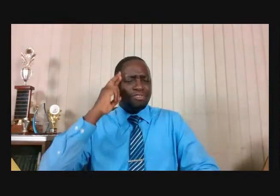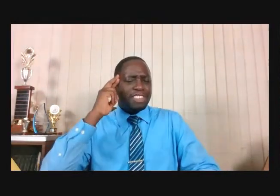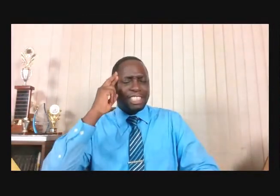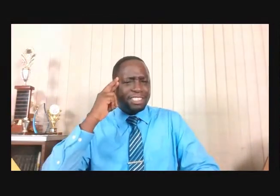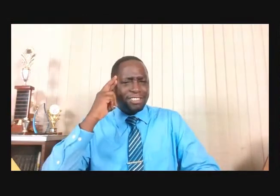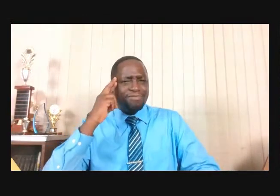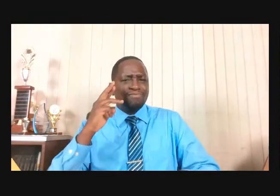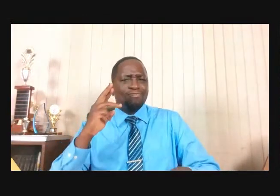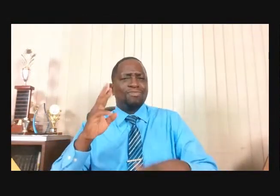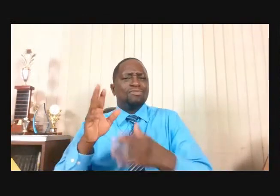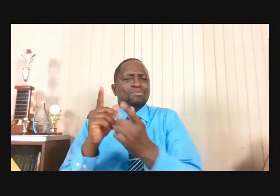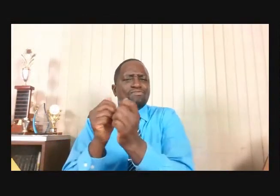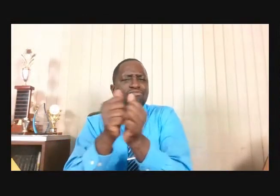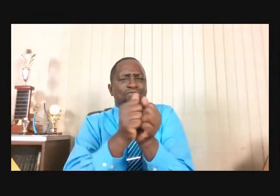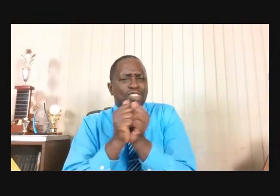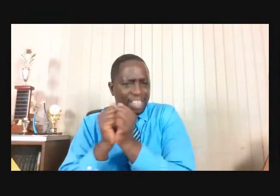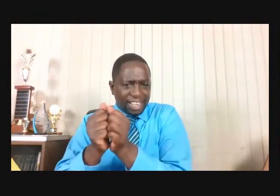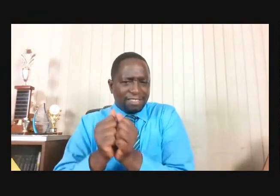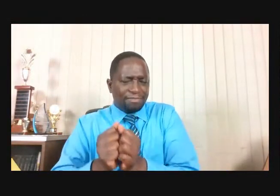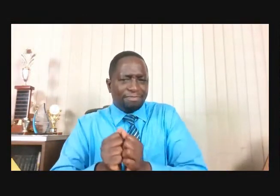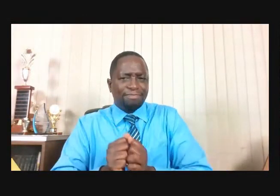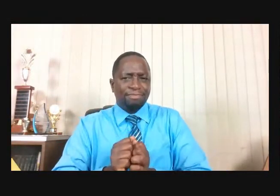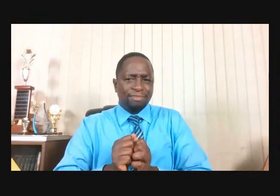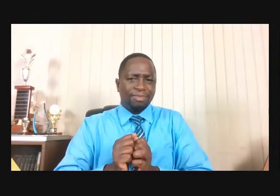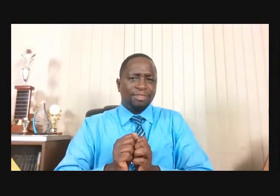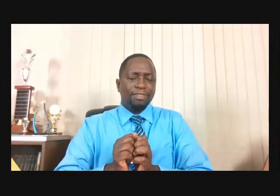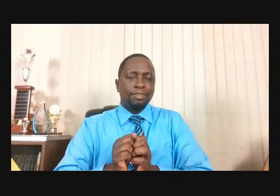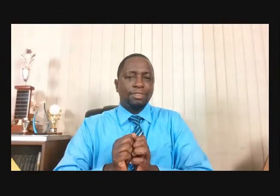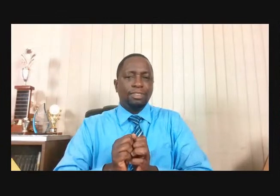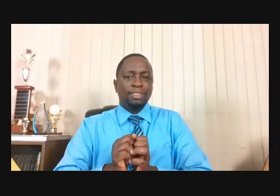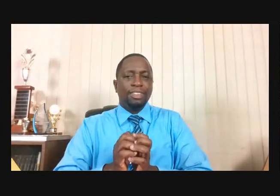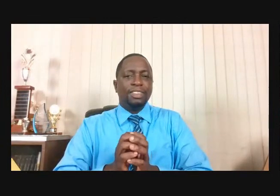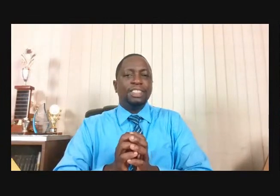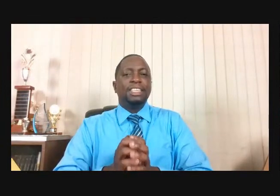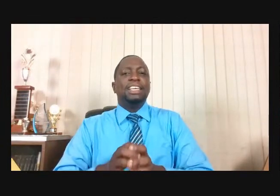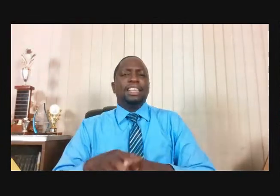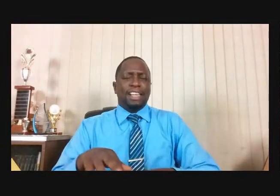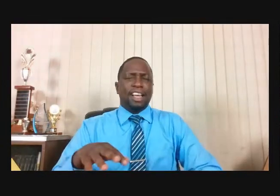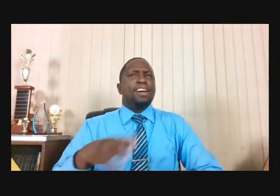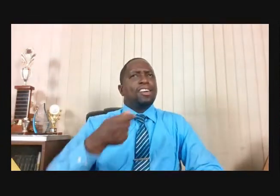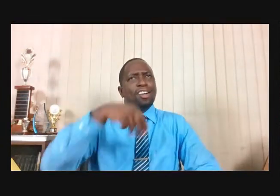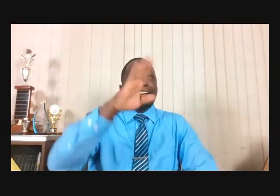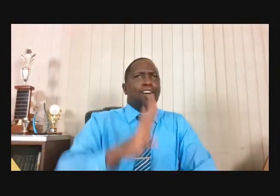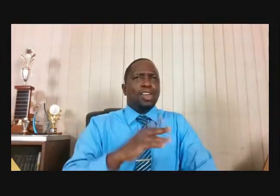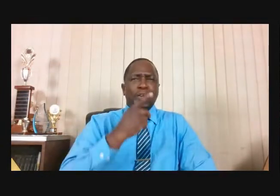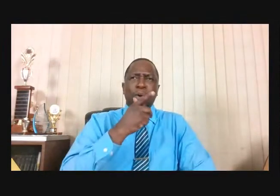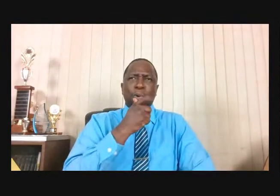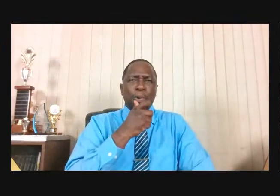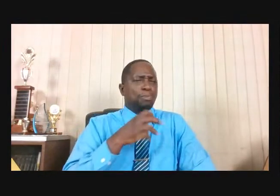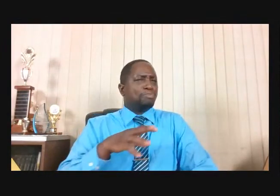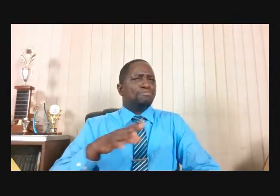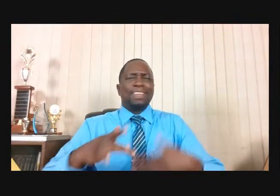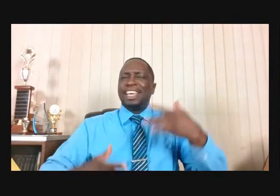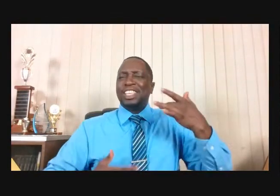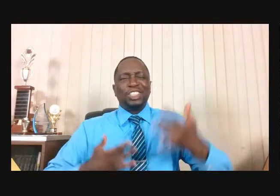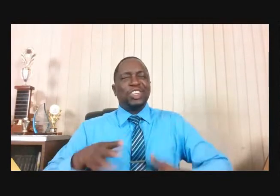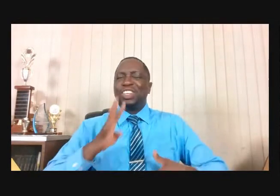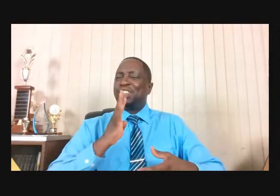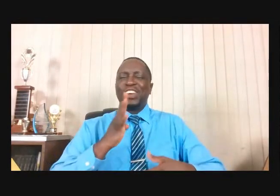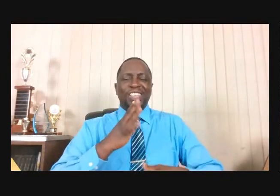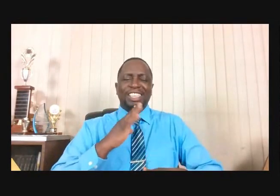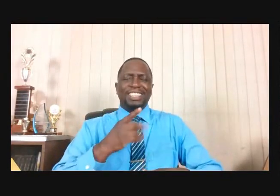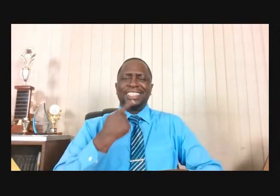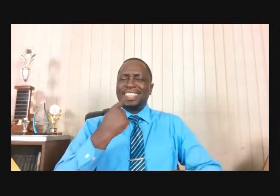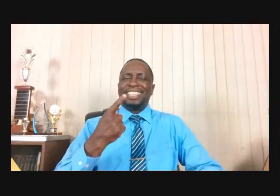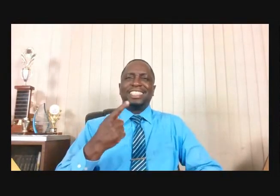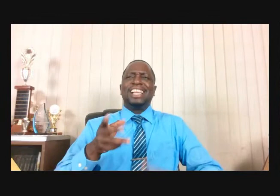We're talking about a God that enjoys talking. He enjoys listening to us. He says, Come, let us reason together. Though